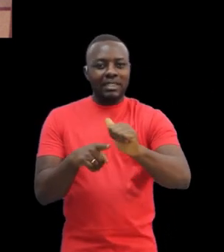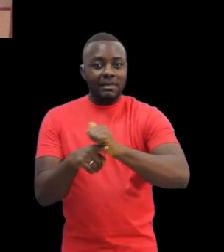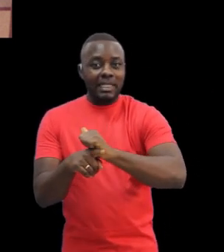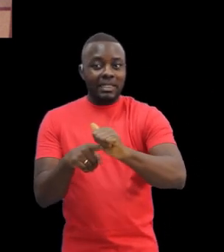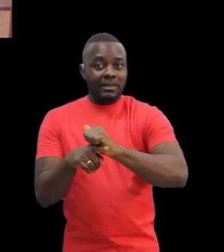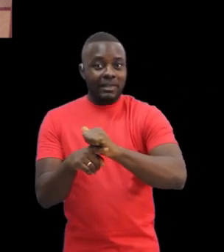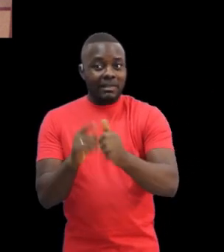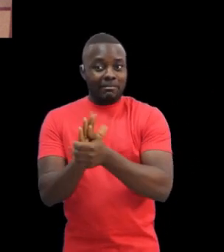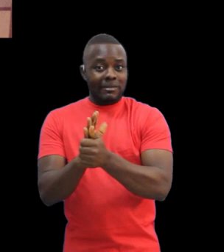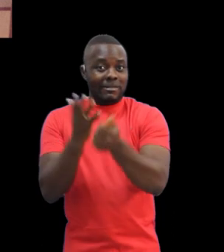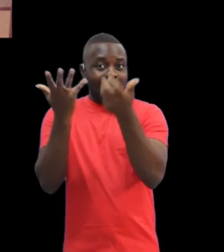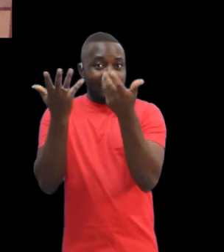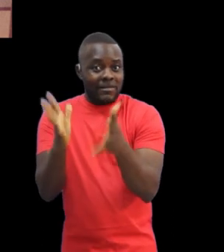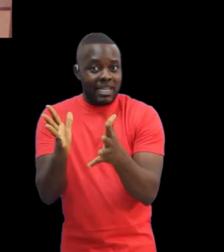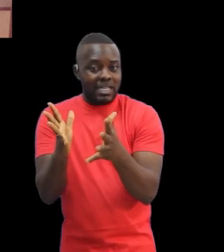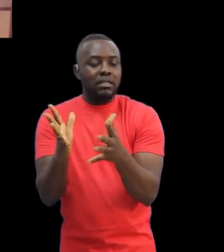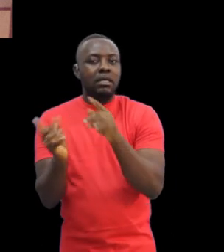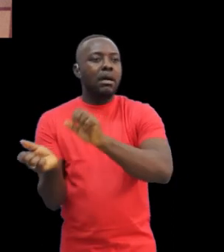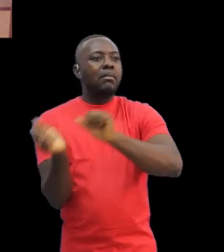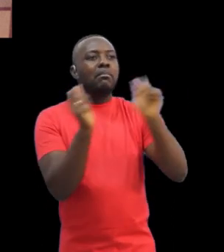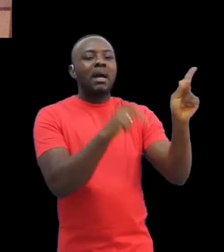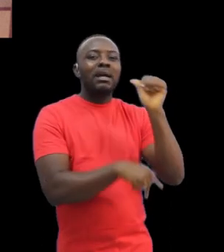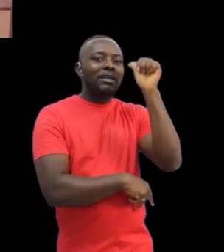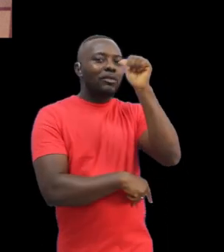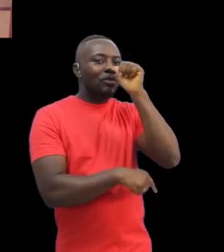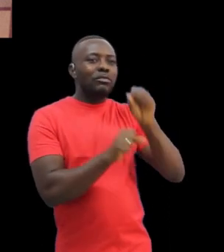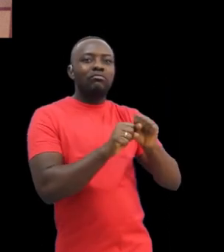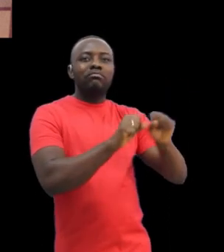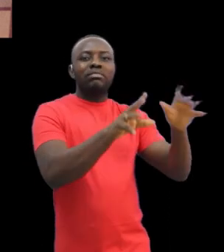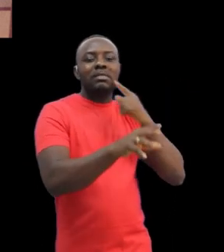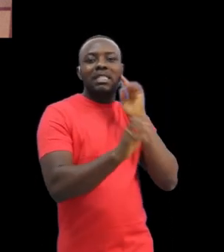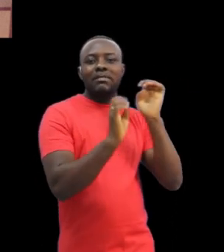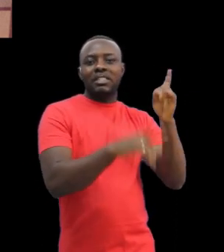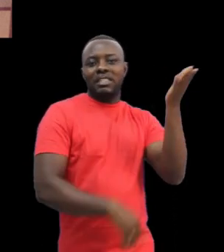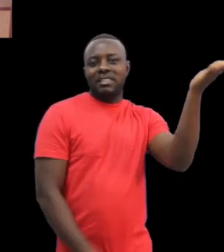Later returning them to Addis Ababa to run Ethiopia's deaf education system.